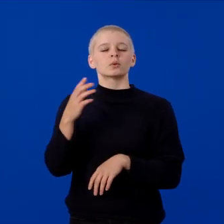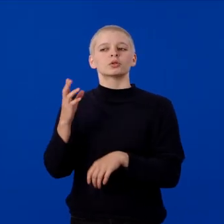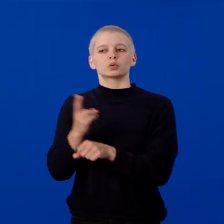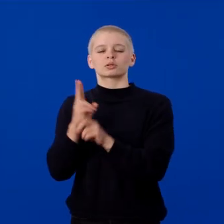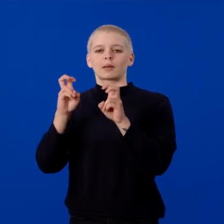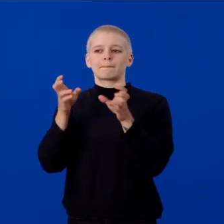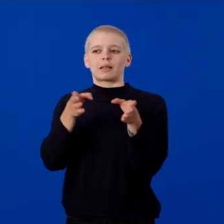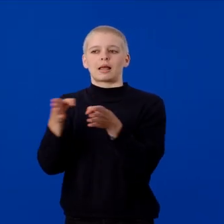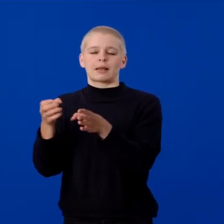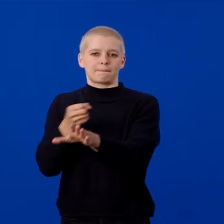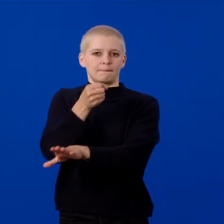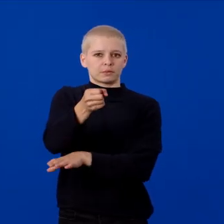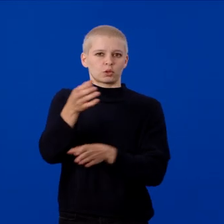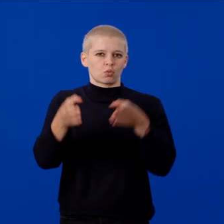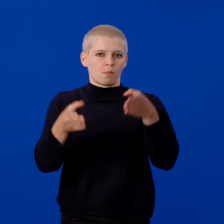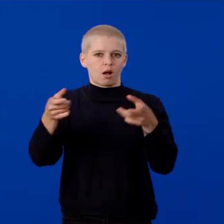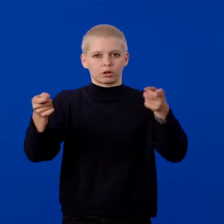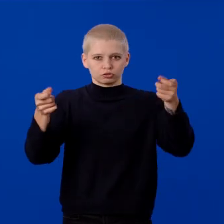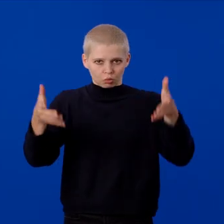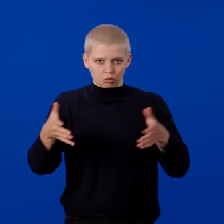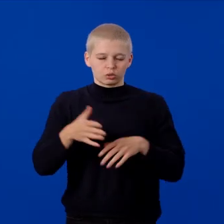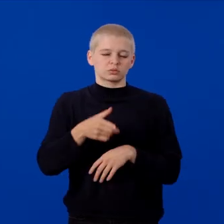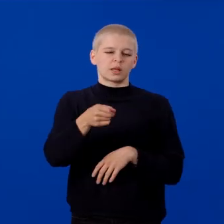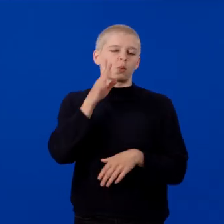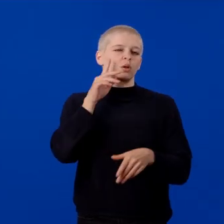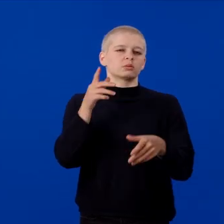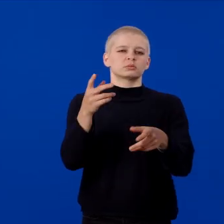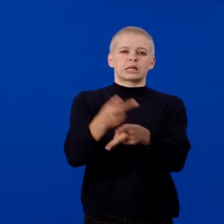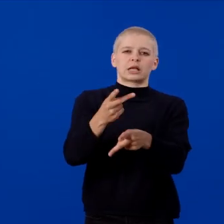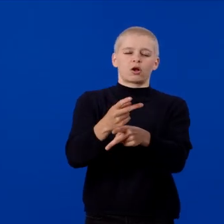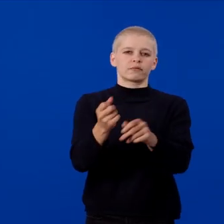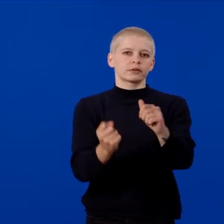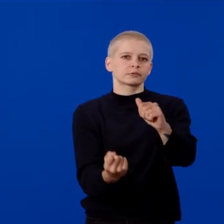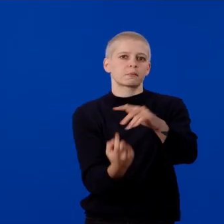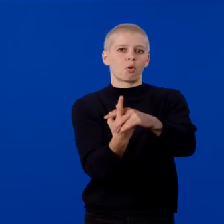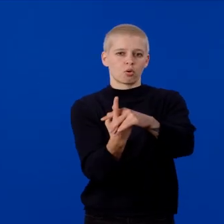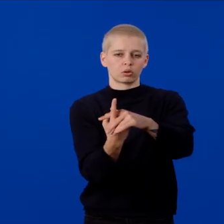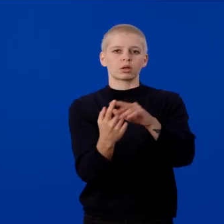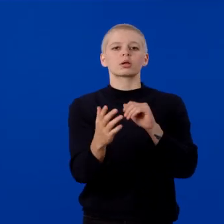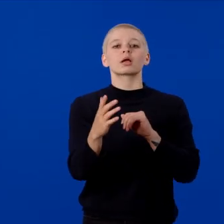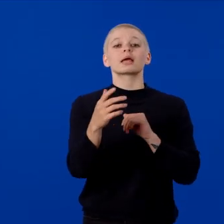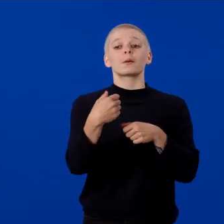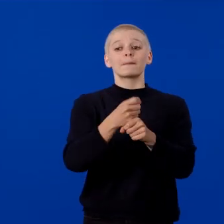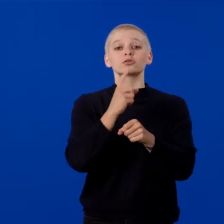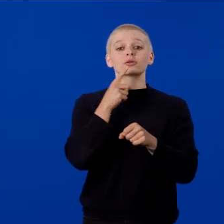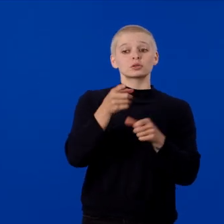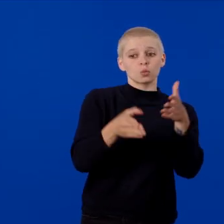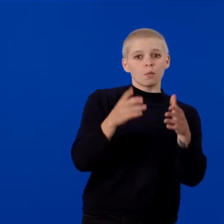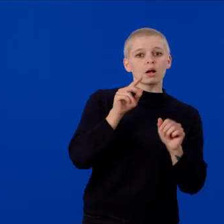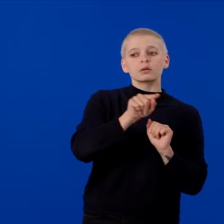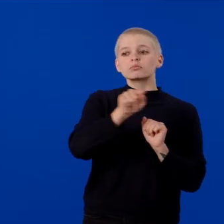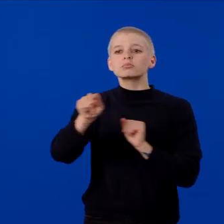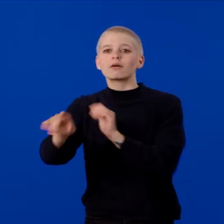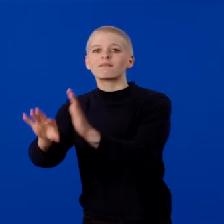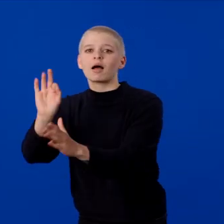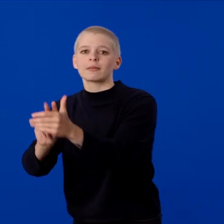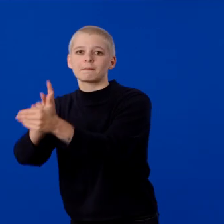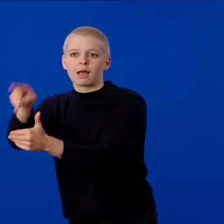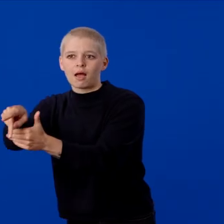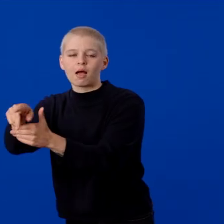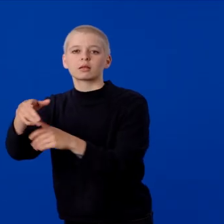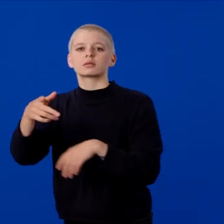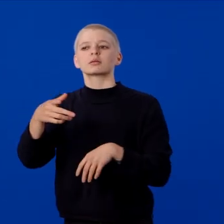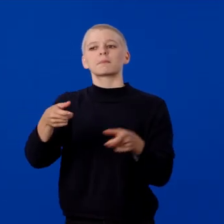Controller, that handles spawning, directs the robot to the plans, spawn positions, and manages the